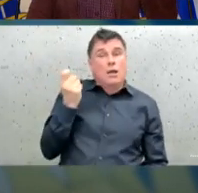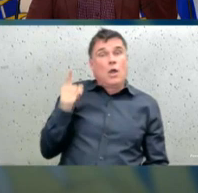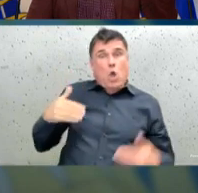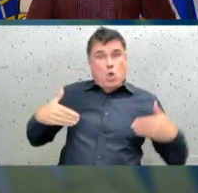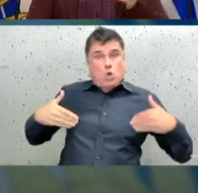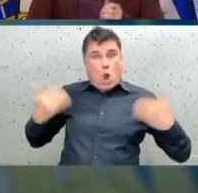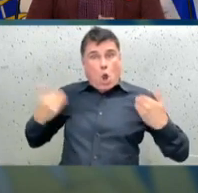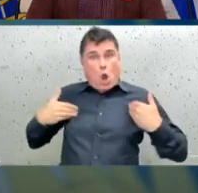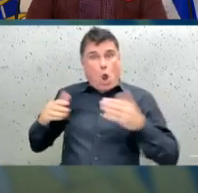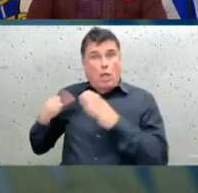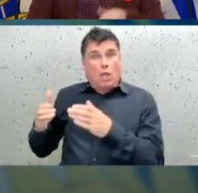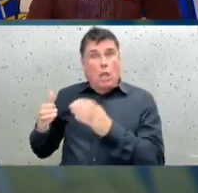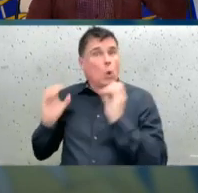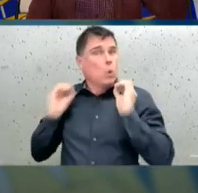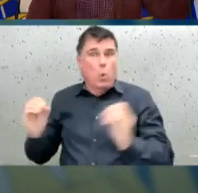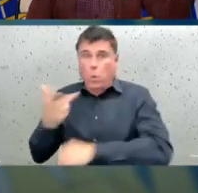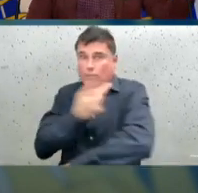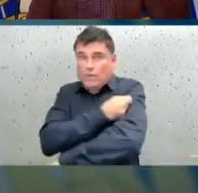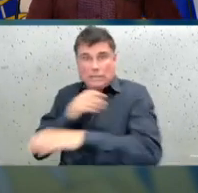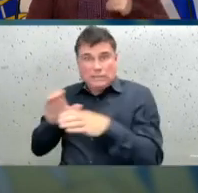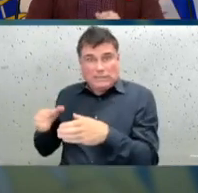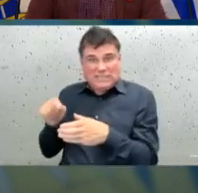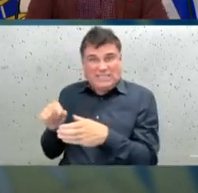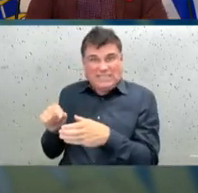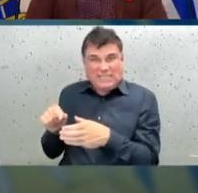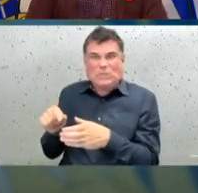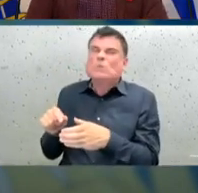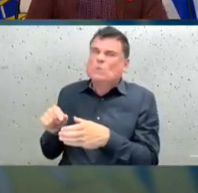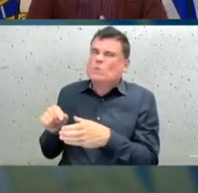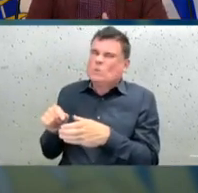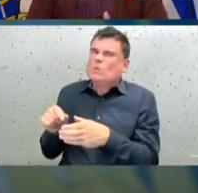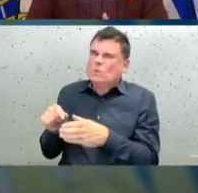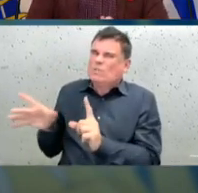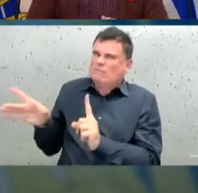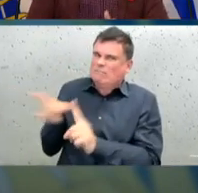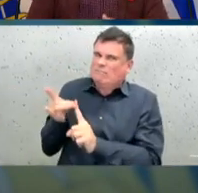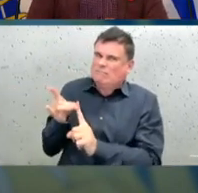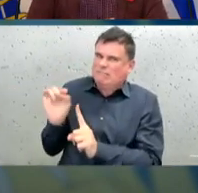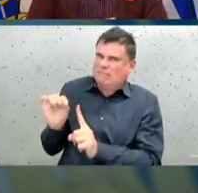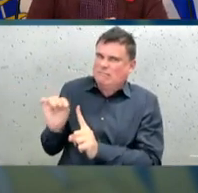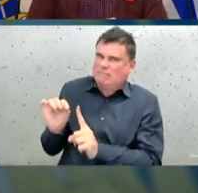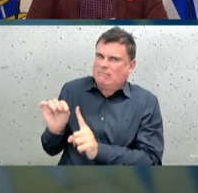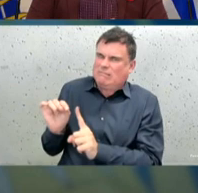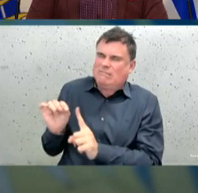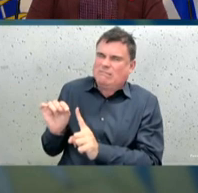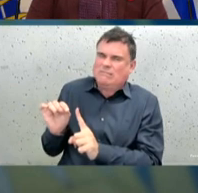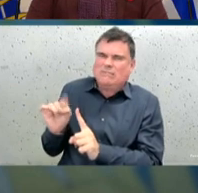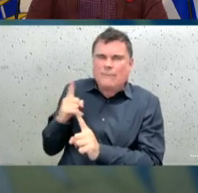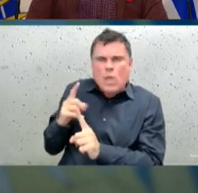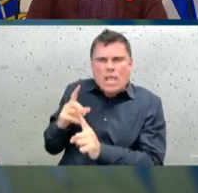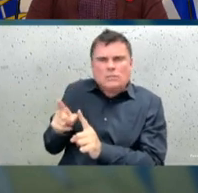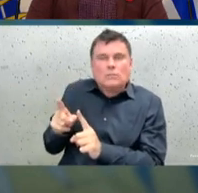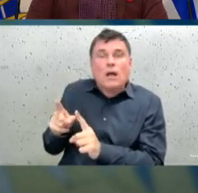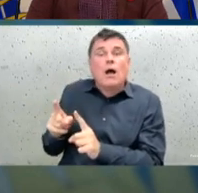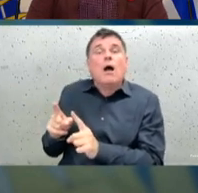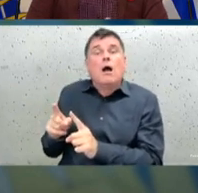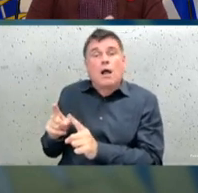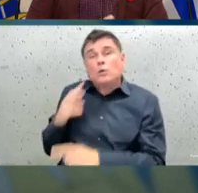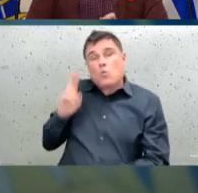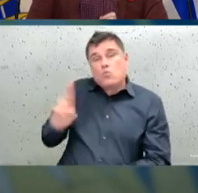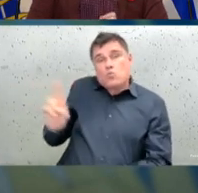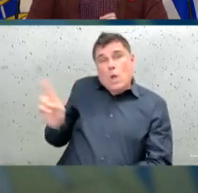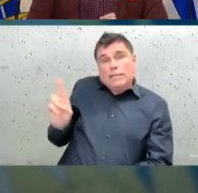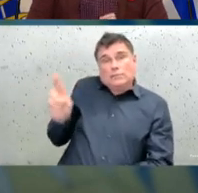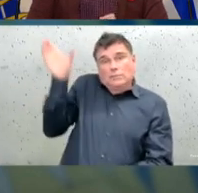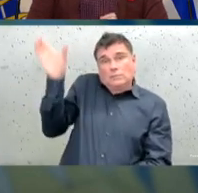importantly, the hospitalizations on the third row down, we are seeing unvaccinated young people being hospitalized and